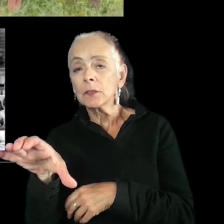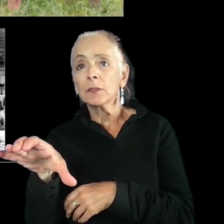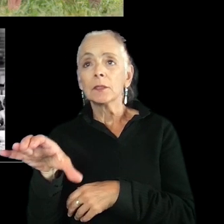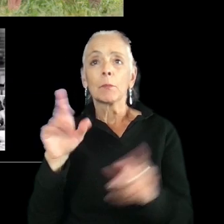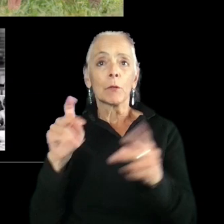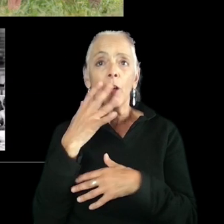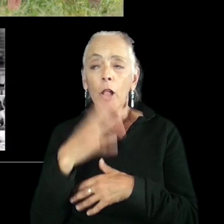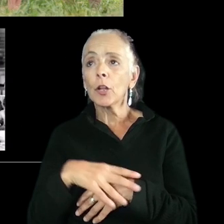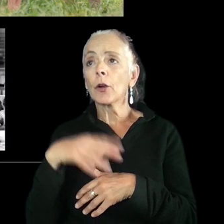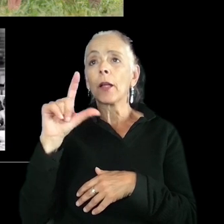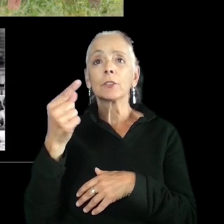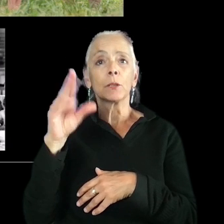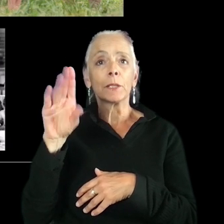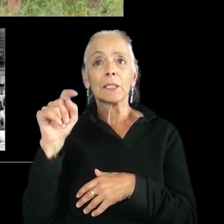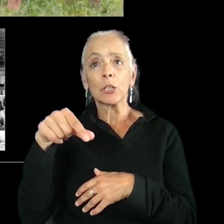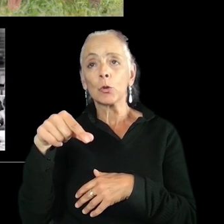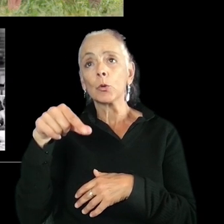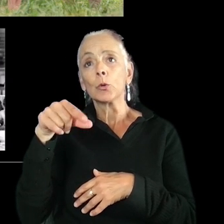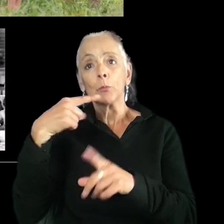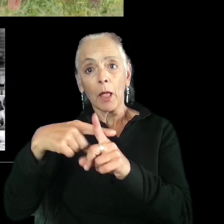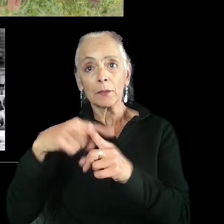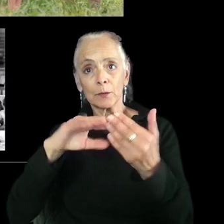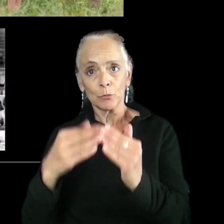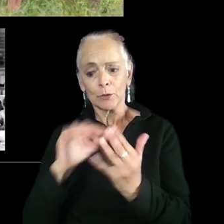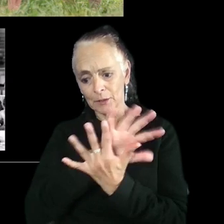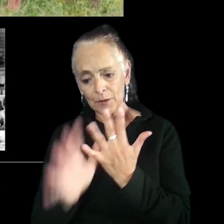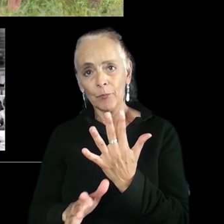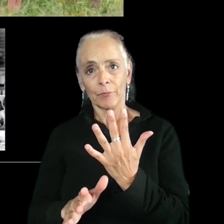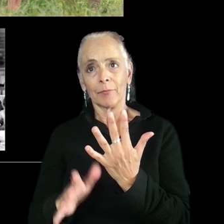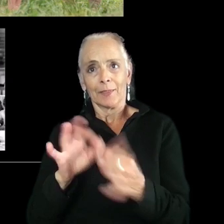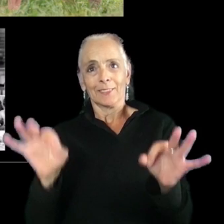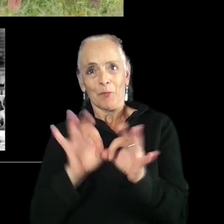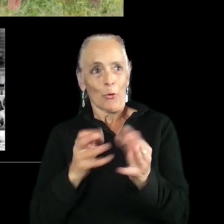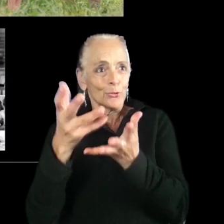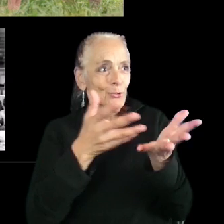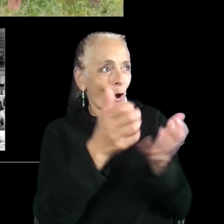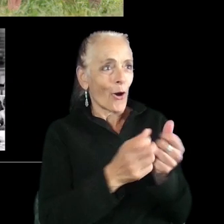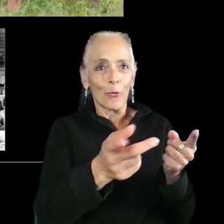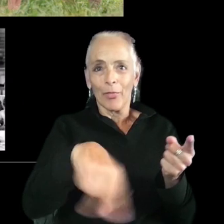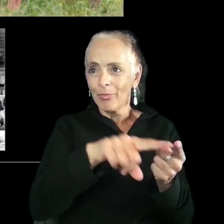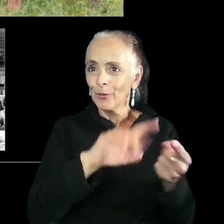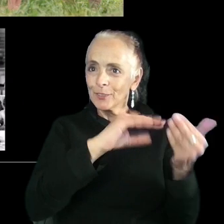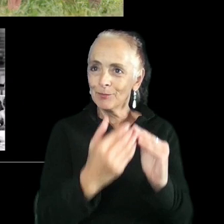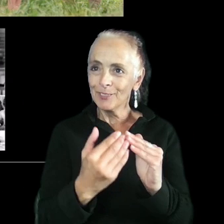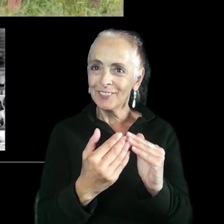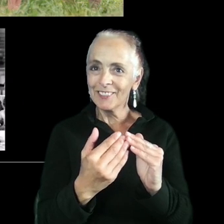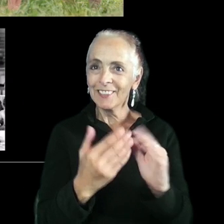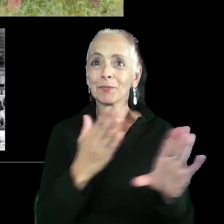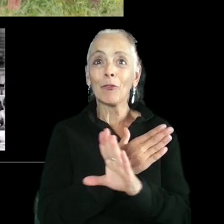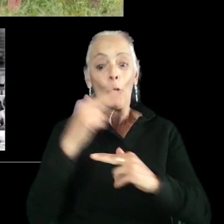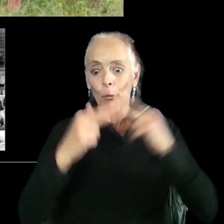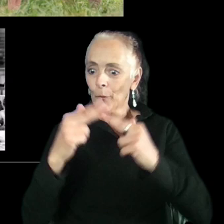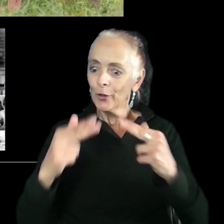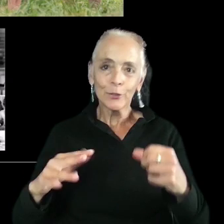LGBTQ plus community, make sure that you go and talk to these communities before, you know, building a whole